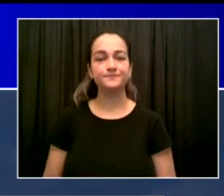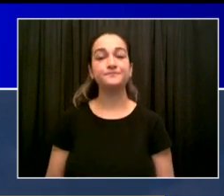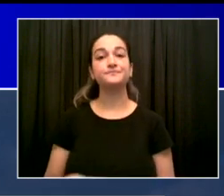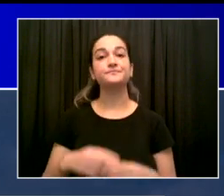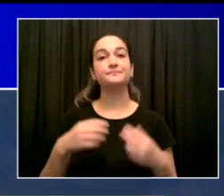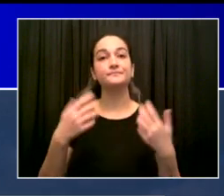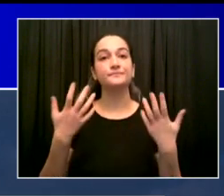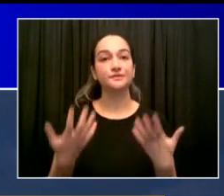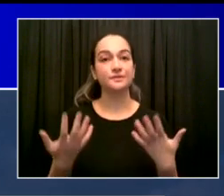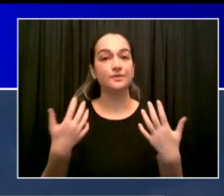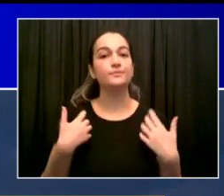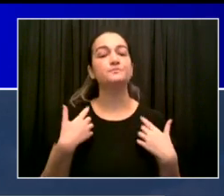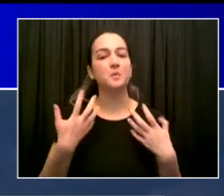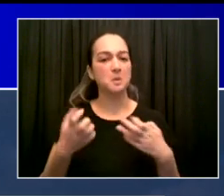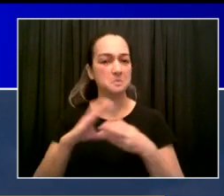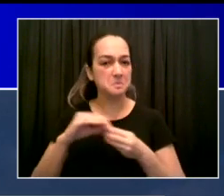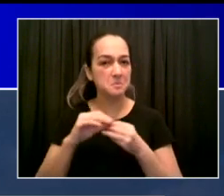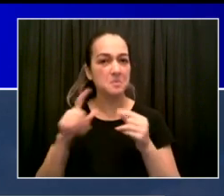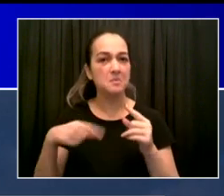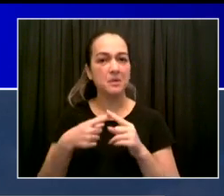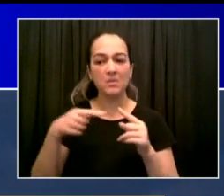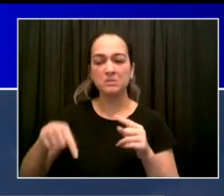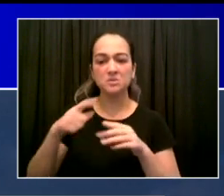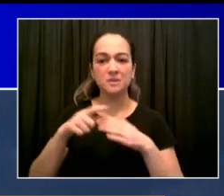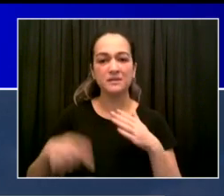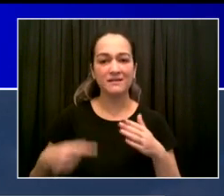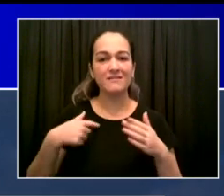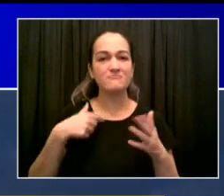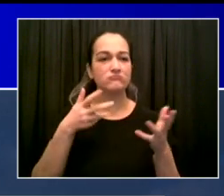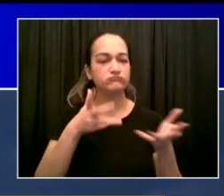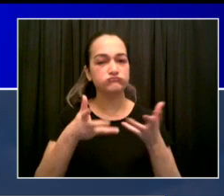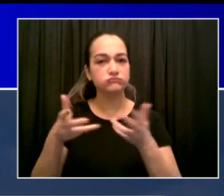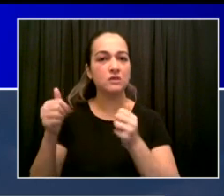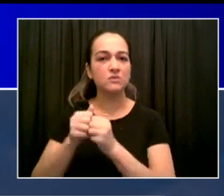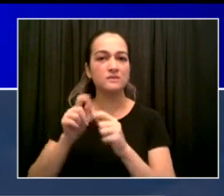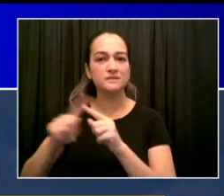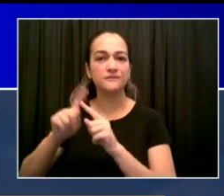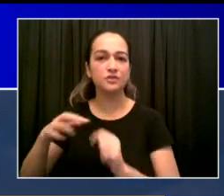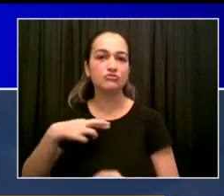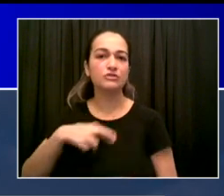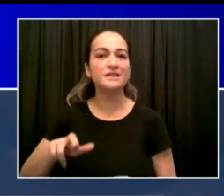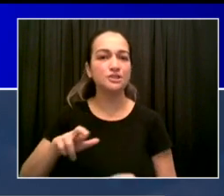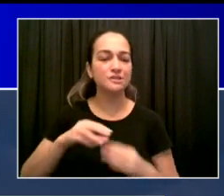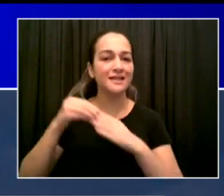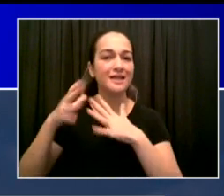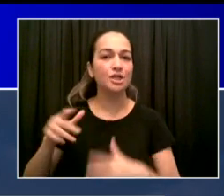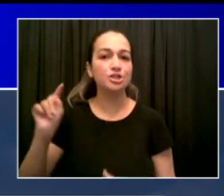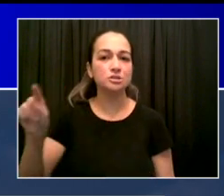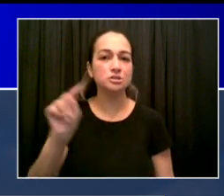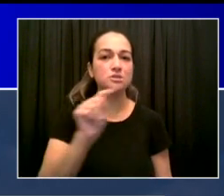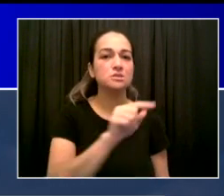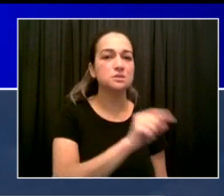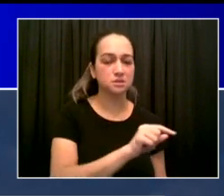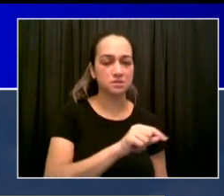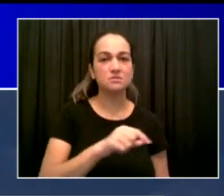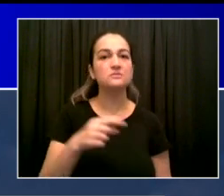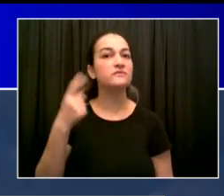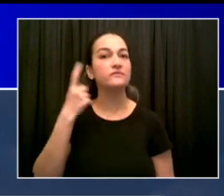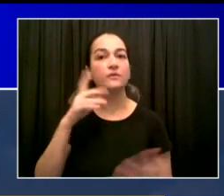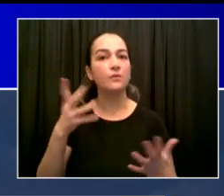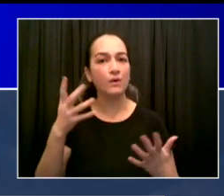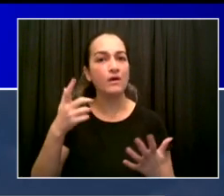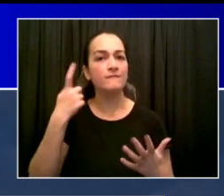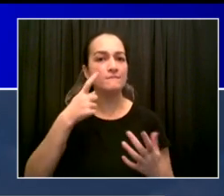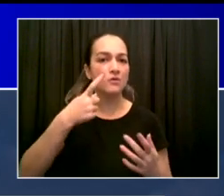to school campaign, reaching young people in their congregation, giving kids and families good, trustworthy information,